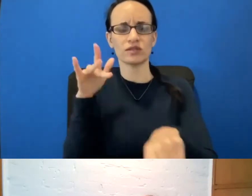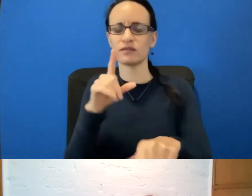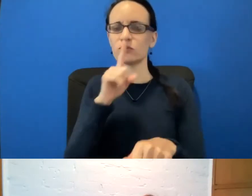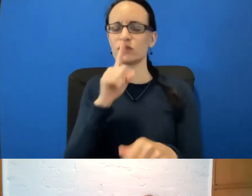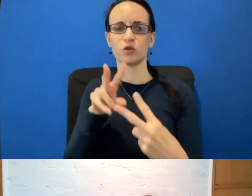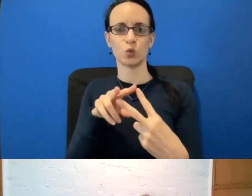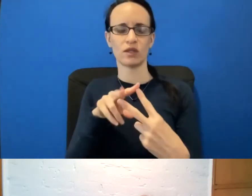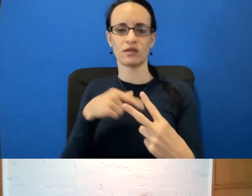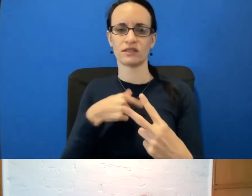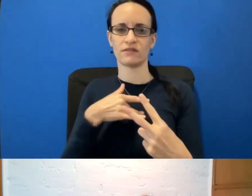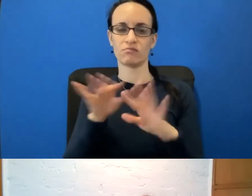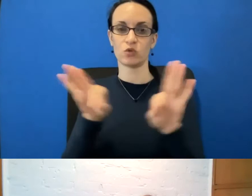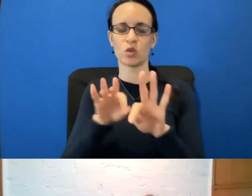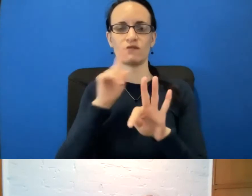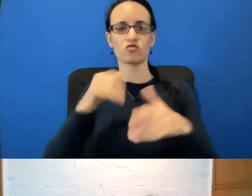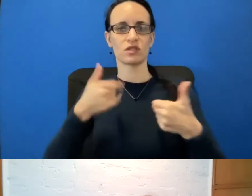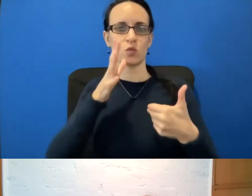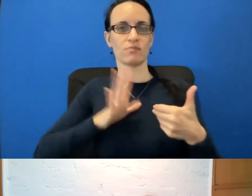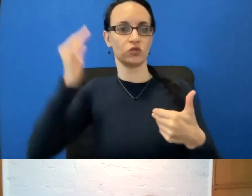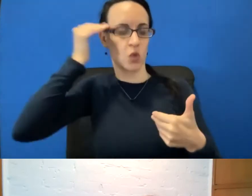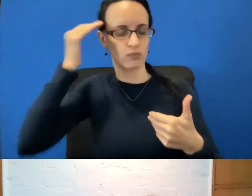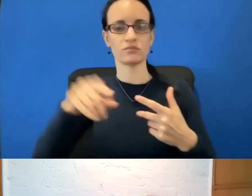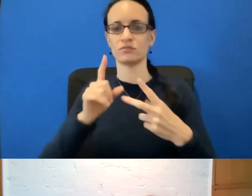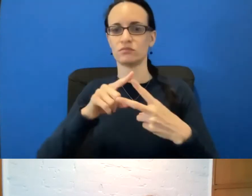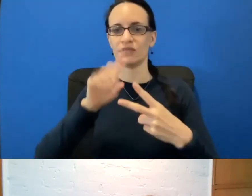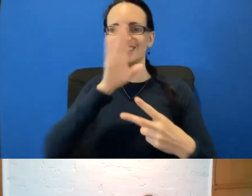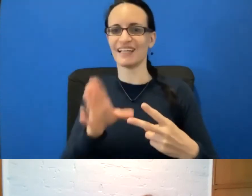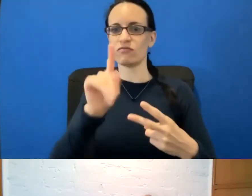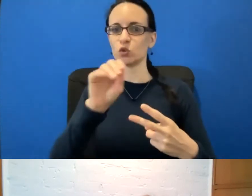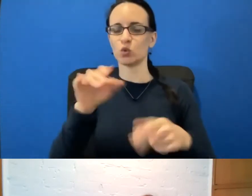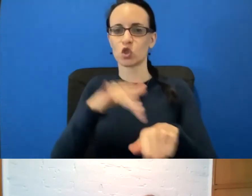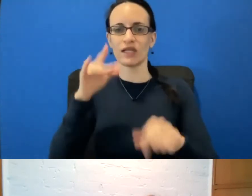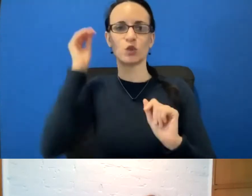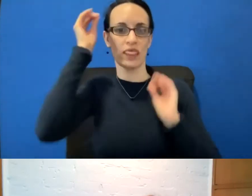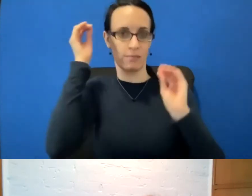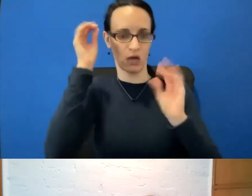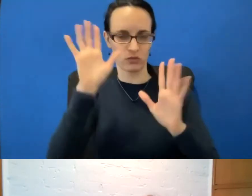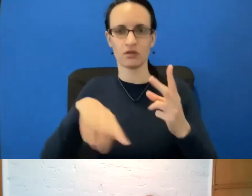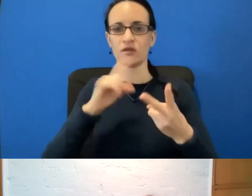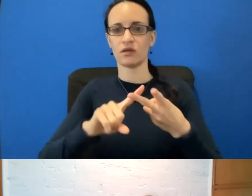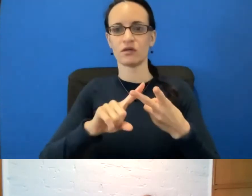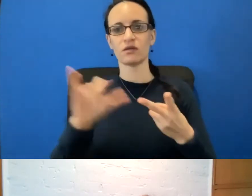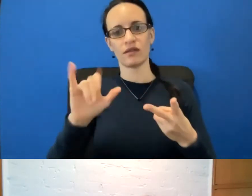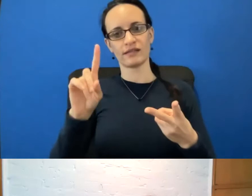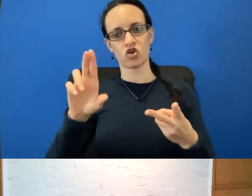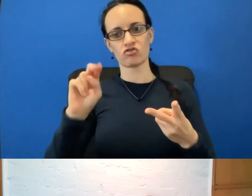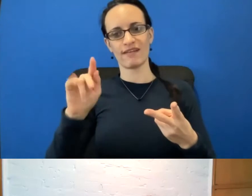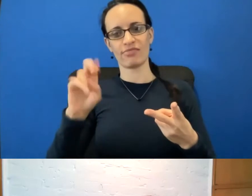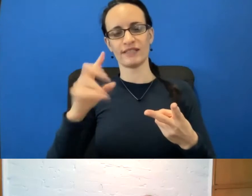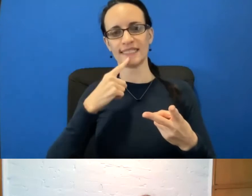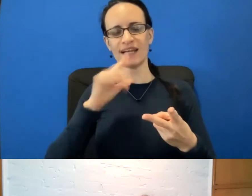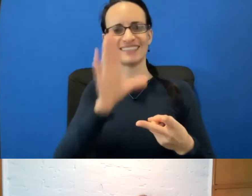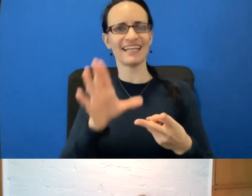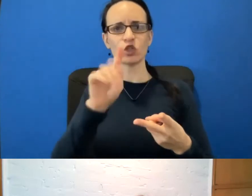really important for young women to know. But it's never too early to think about it. It's never too early, as Dr. Nathan said, to learn your own